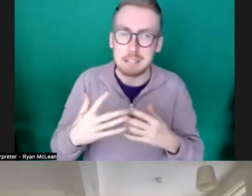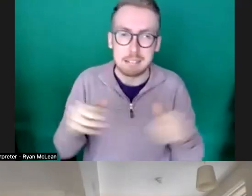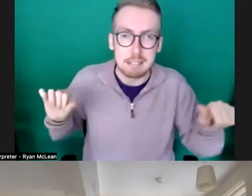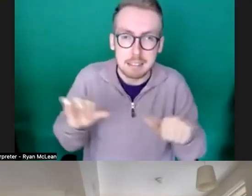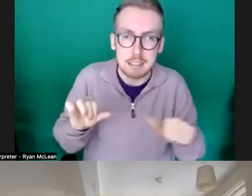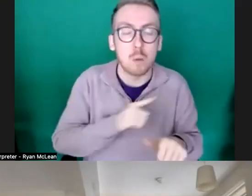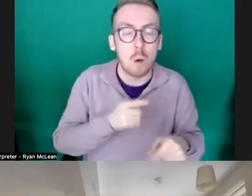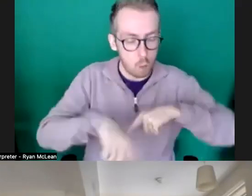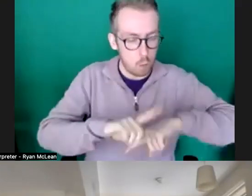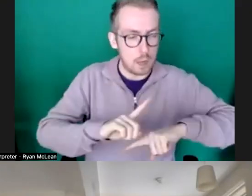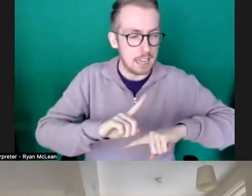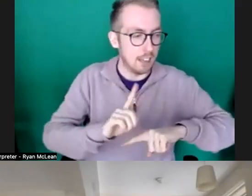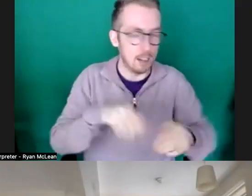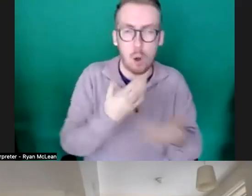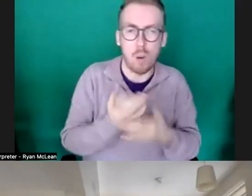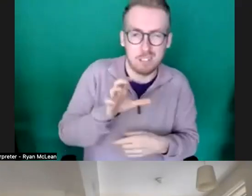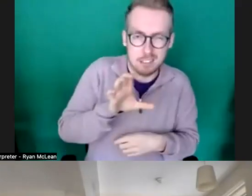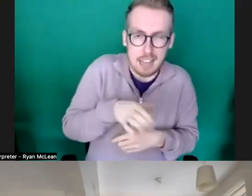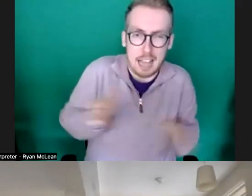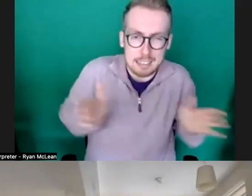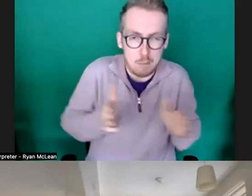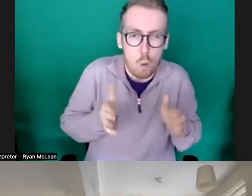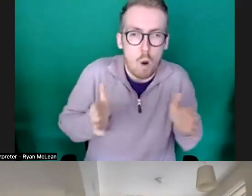smaller site so that's going to influence it as well